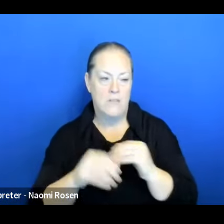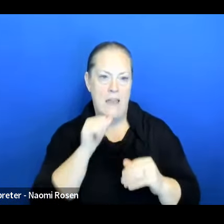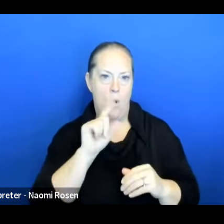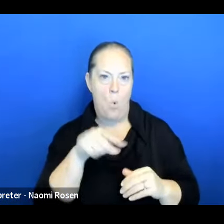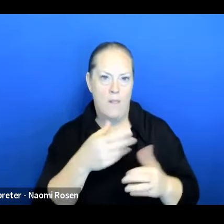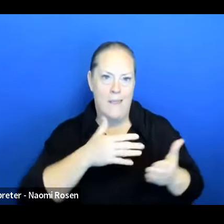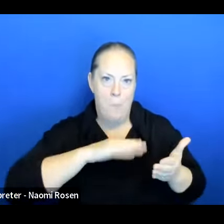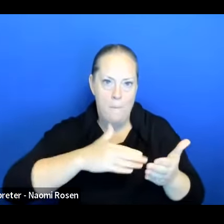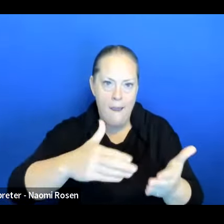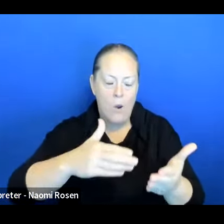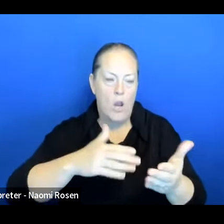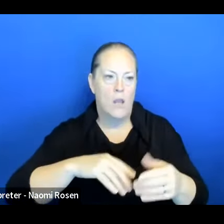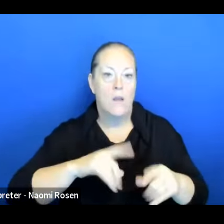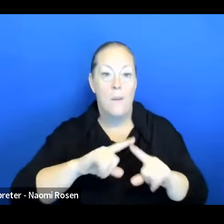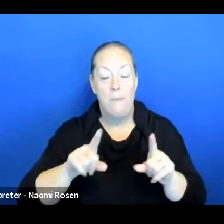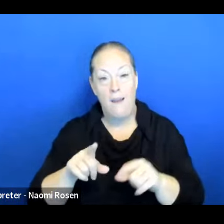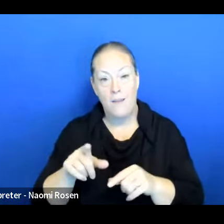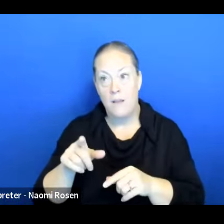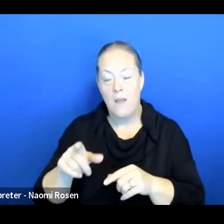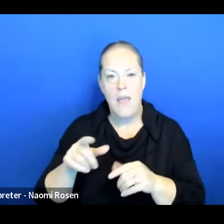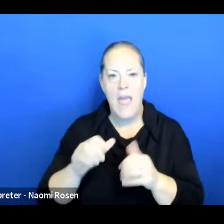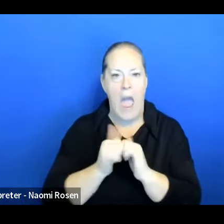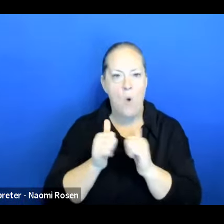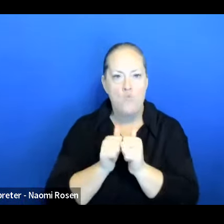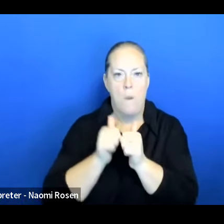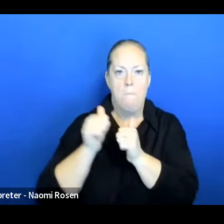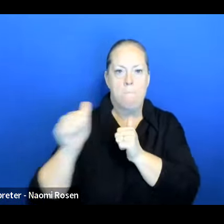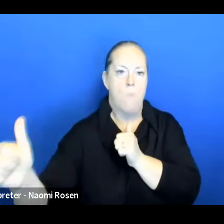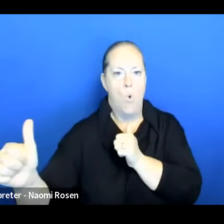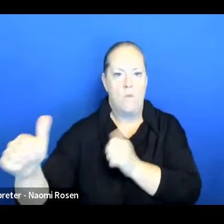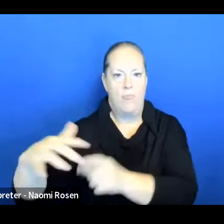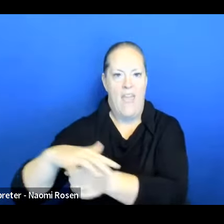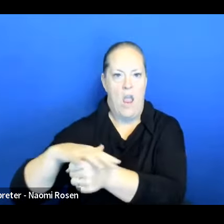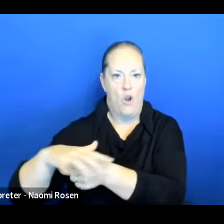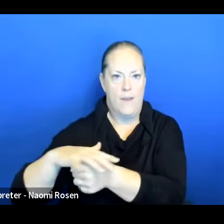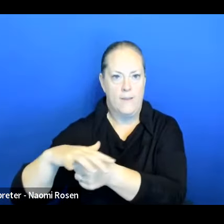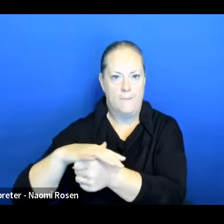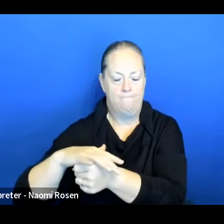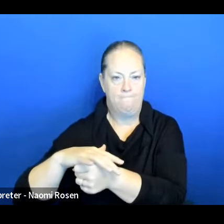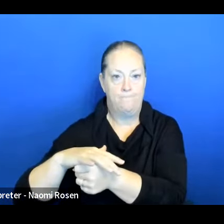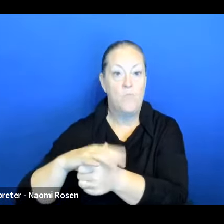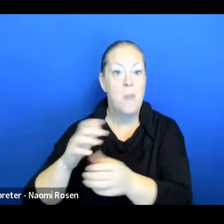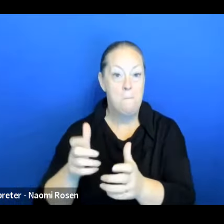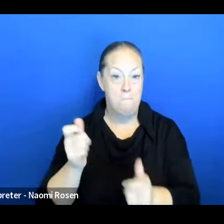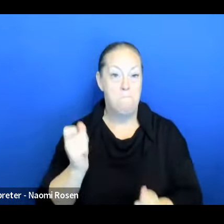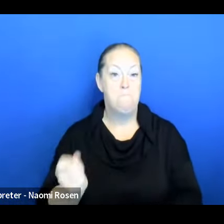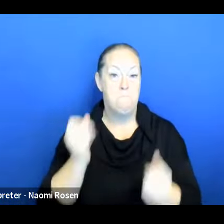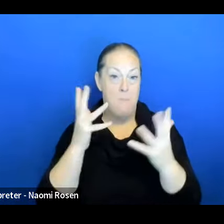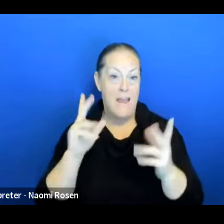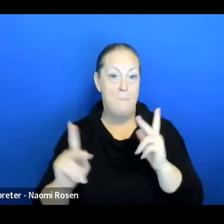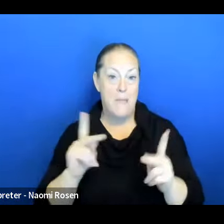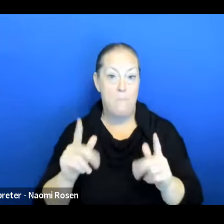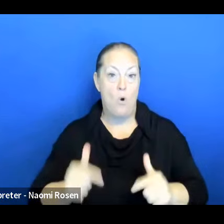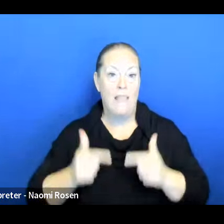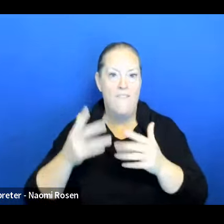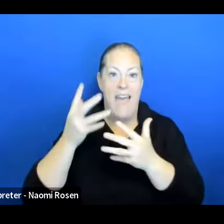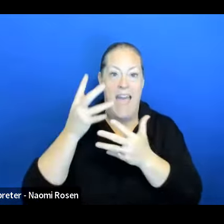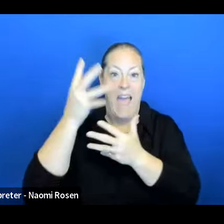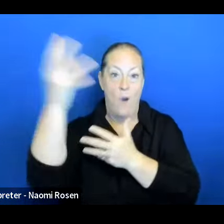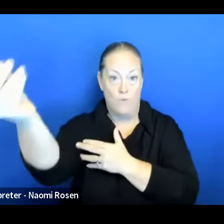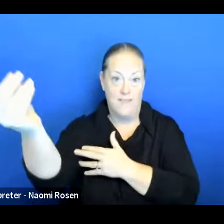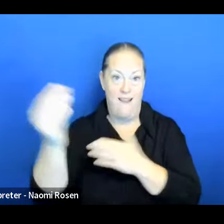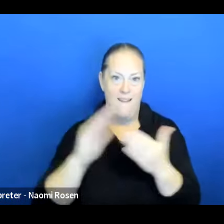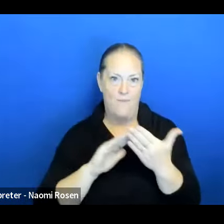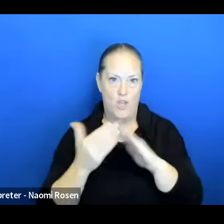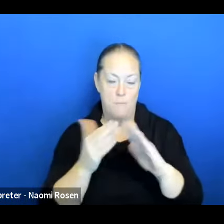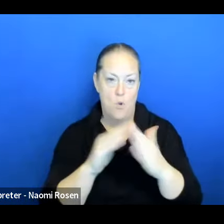it was also the remoteness of the area. A lot of people live outside of the immediate community, more in